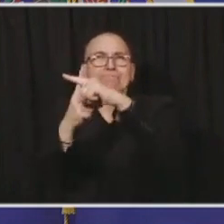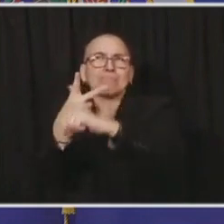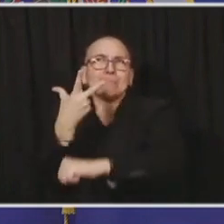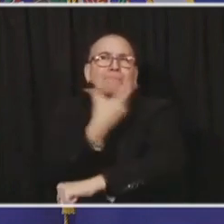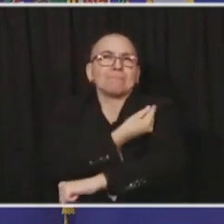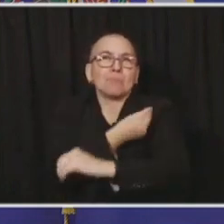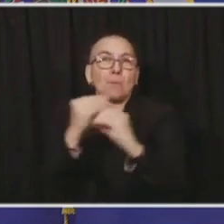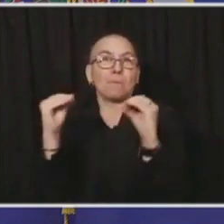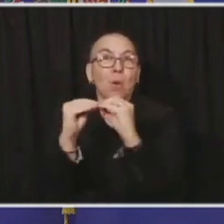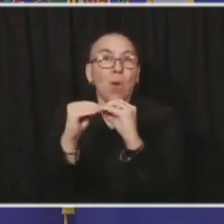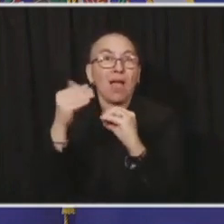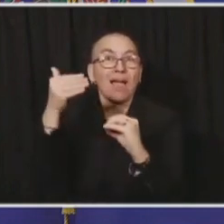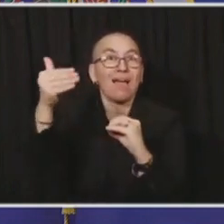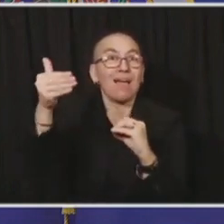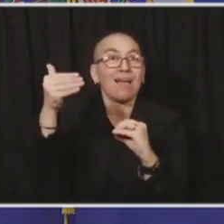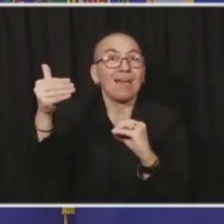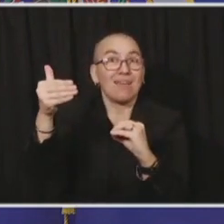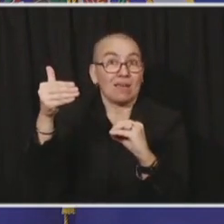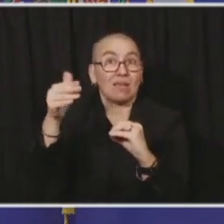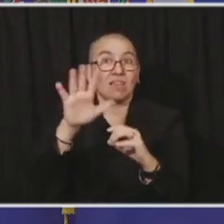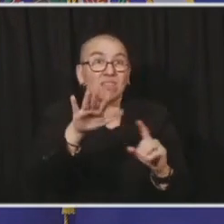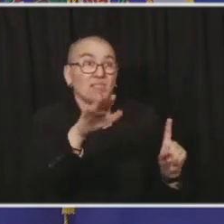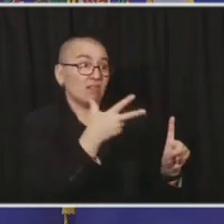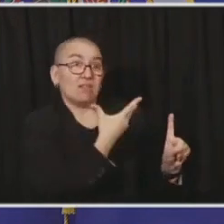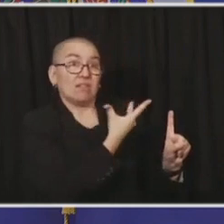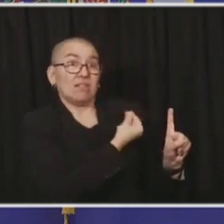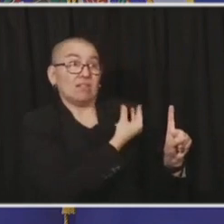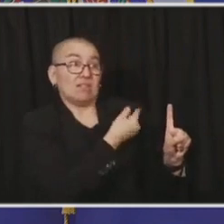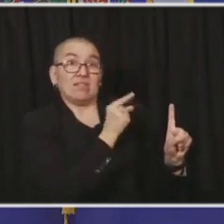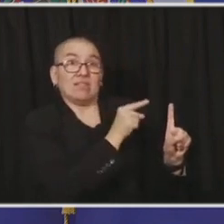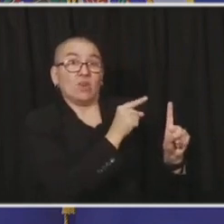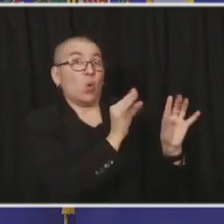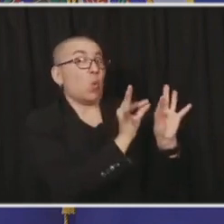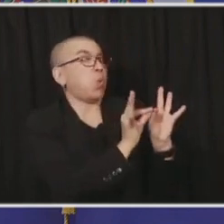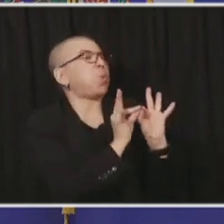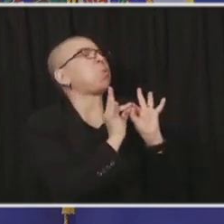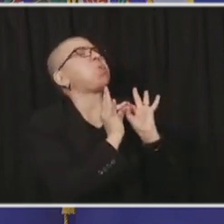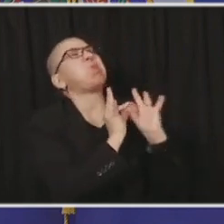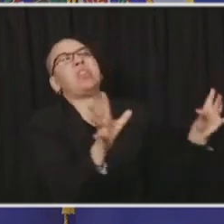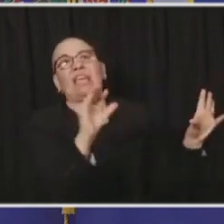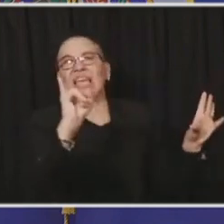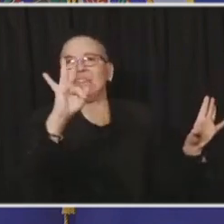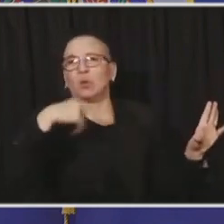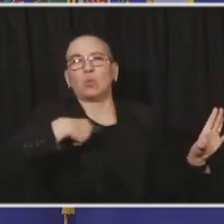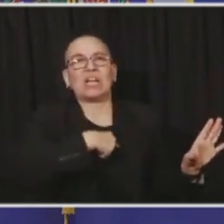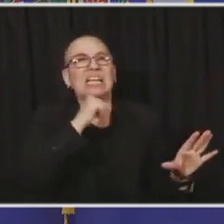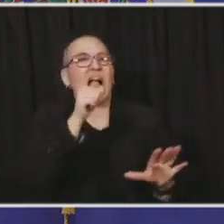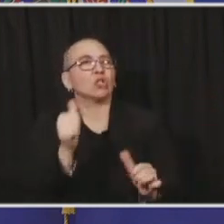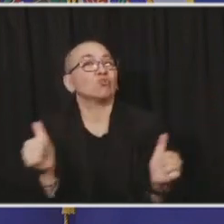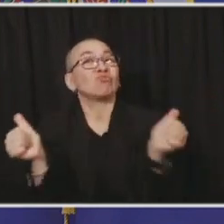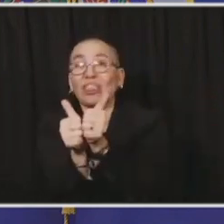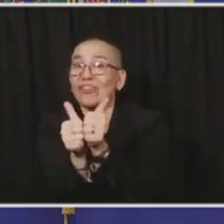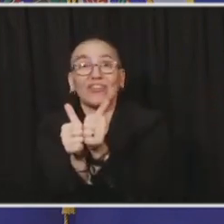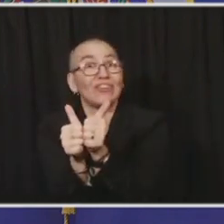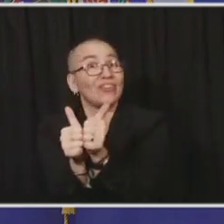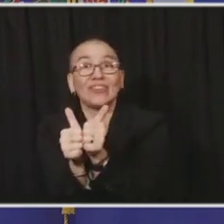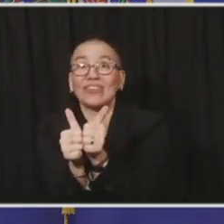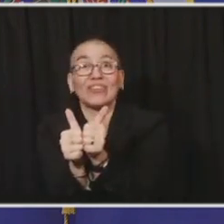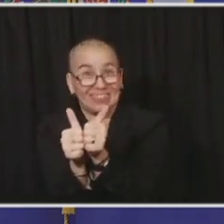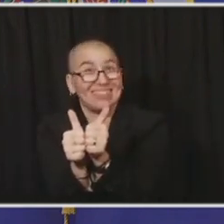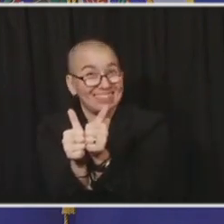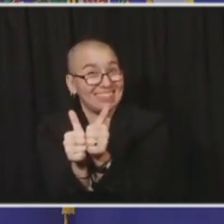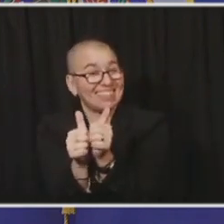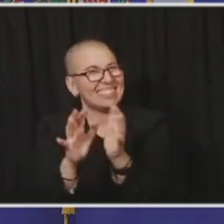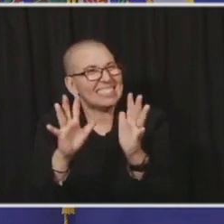useless unless we collectively together get vaccinated so that we can put this virus